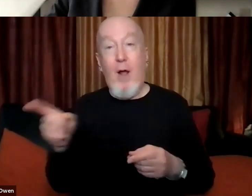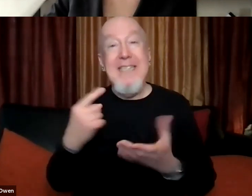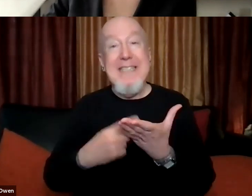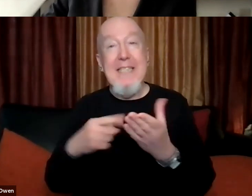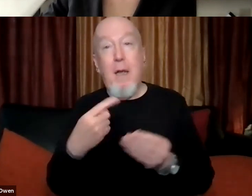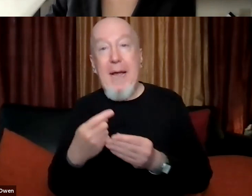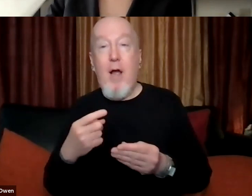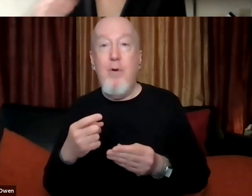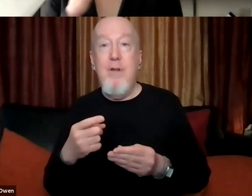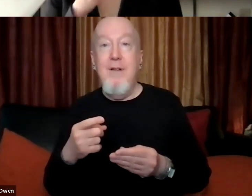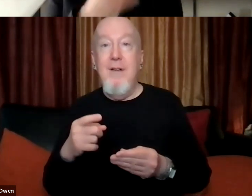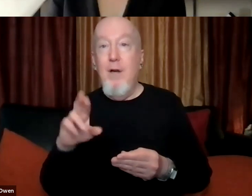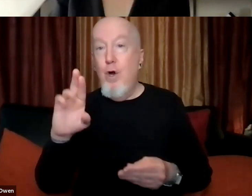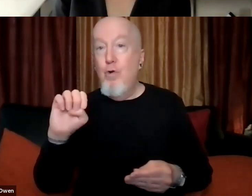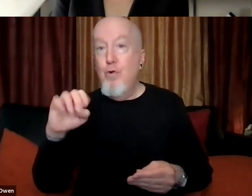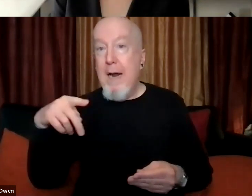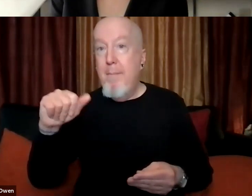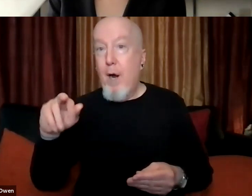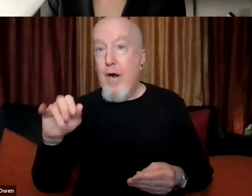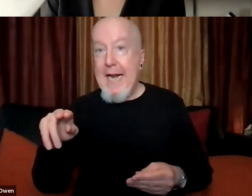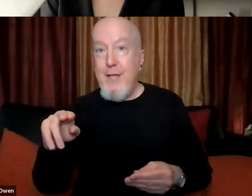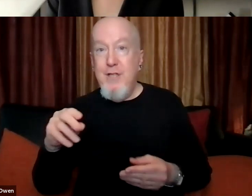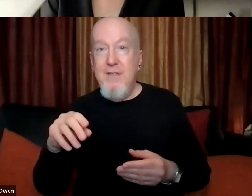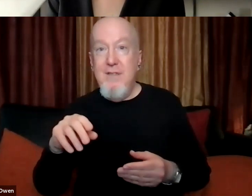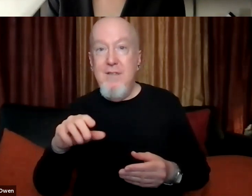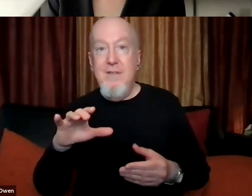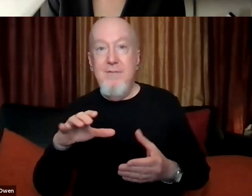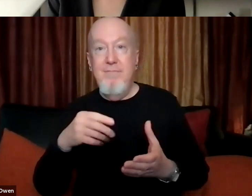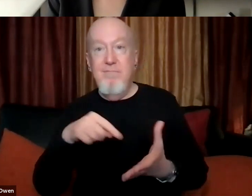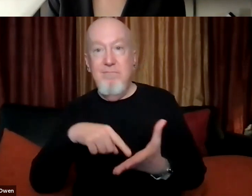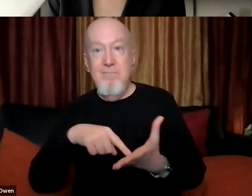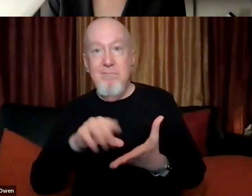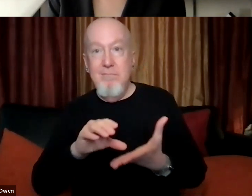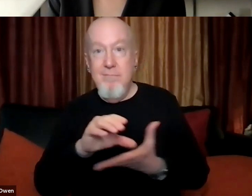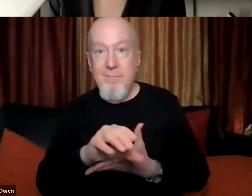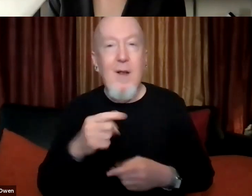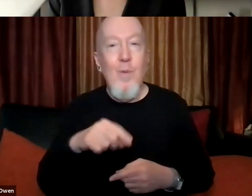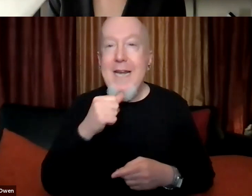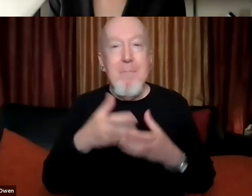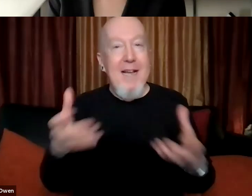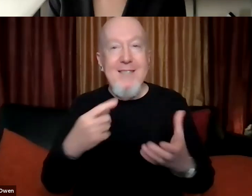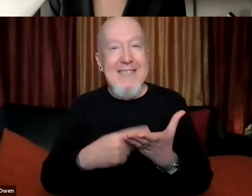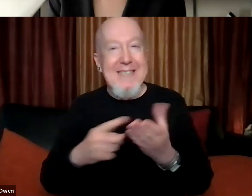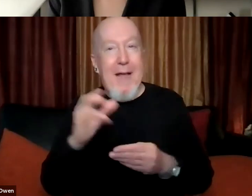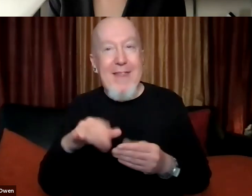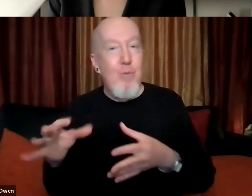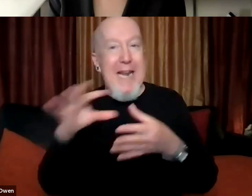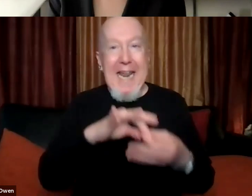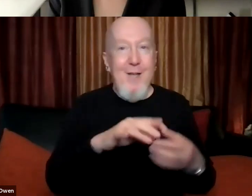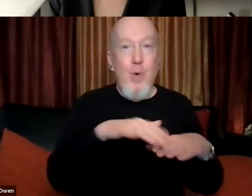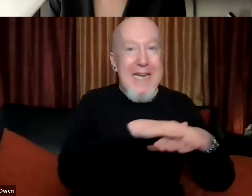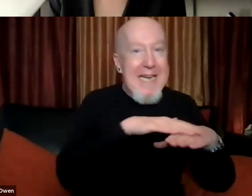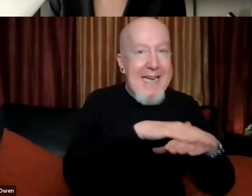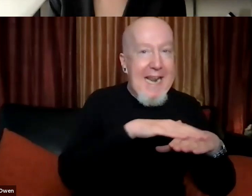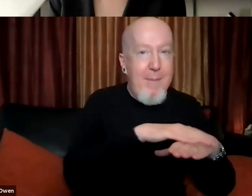um, it's, it, we don't talk about it as much in relation to, um, Native Americans and the indigenous